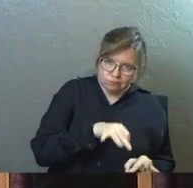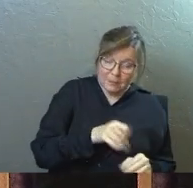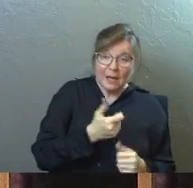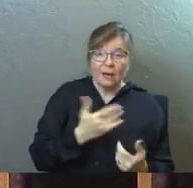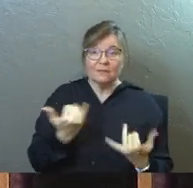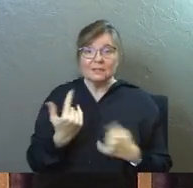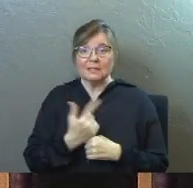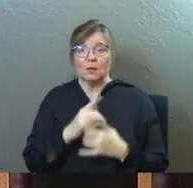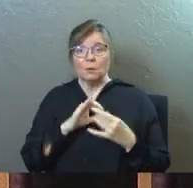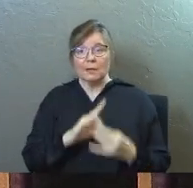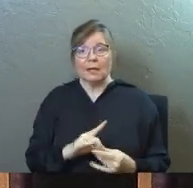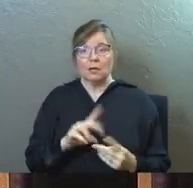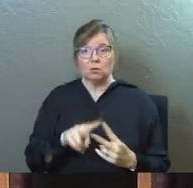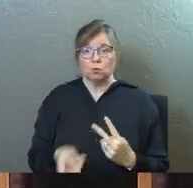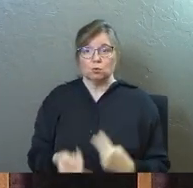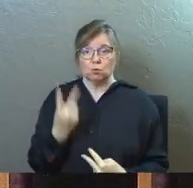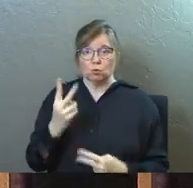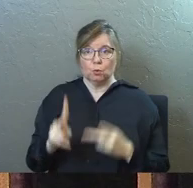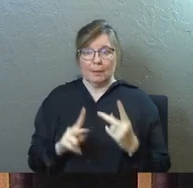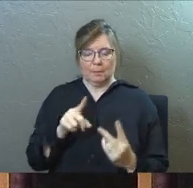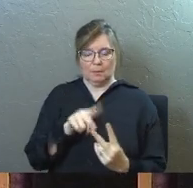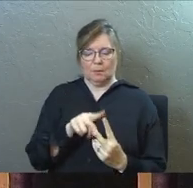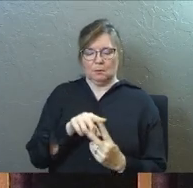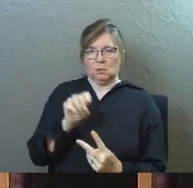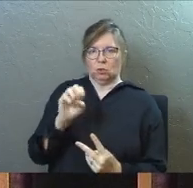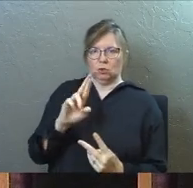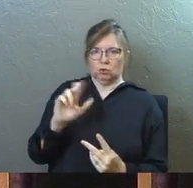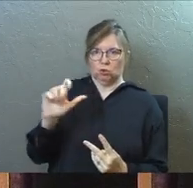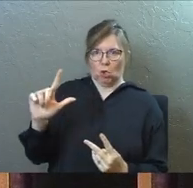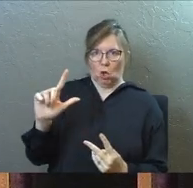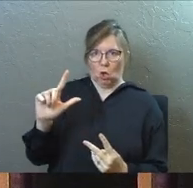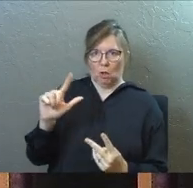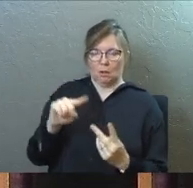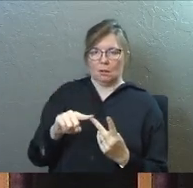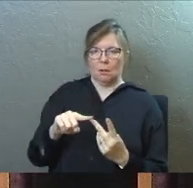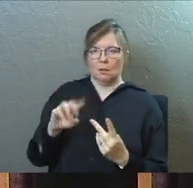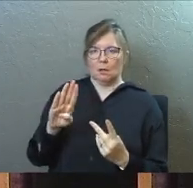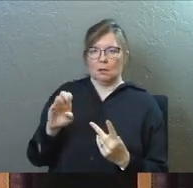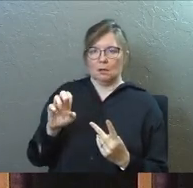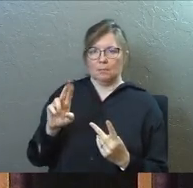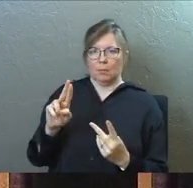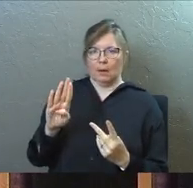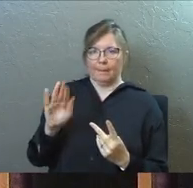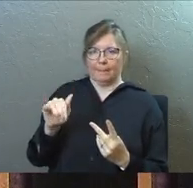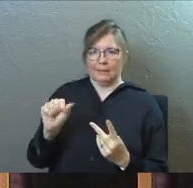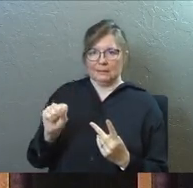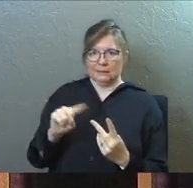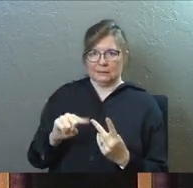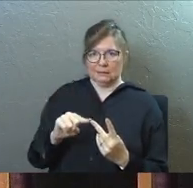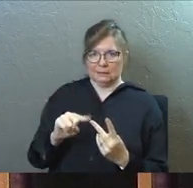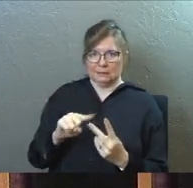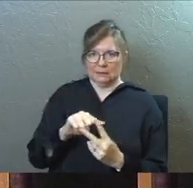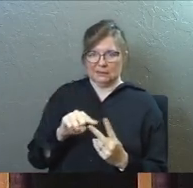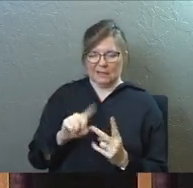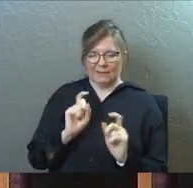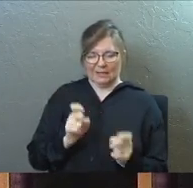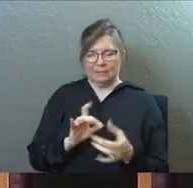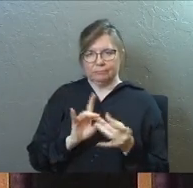have to do with Saul and Barnabas, say Saul and Barnabas, Saul and Barnabas, excellent, excellent, it's all going to have to do with them, so I've got to give you some of